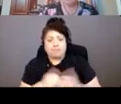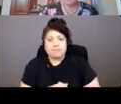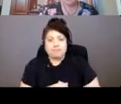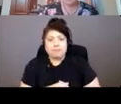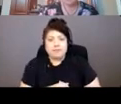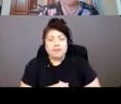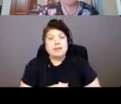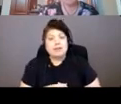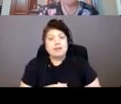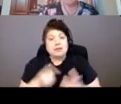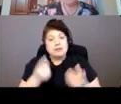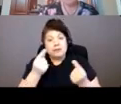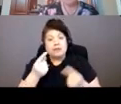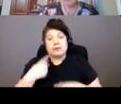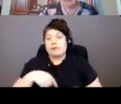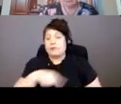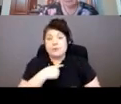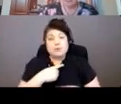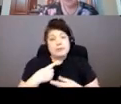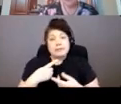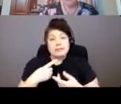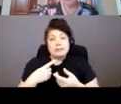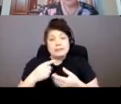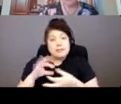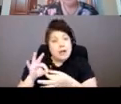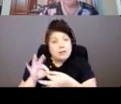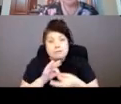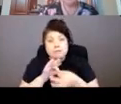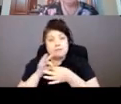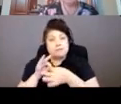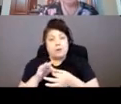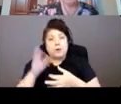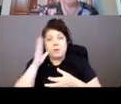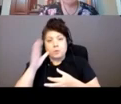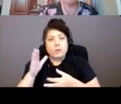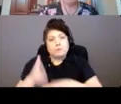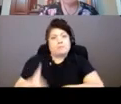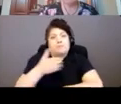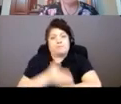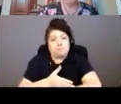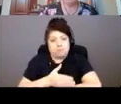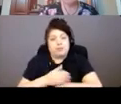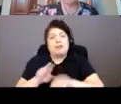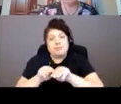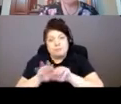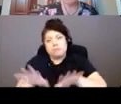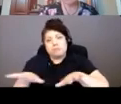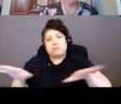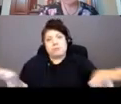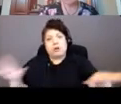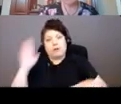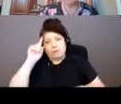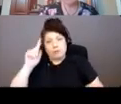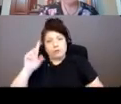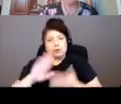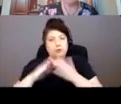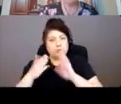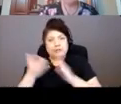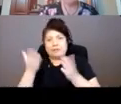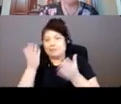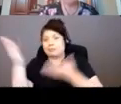voices will treasure. And we will make a difference by providing the resources, the support.